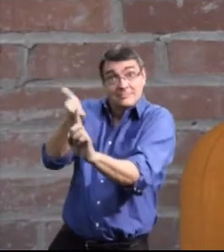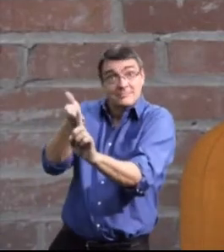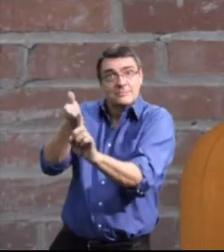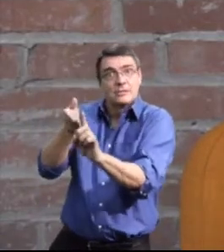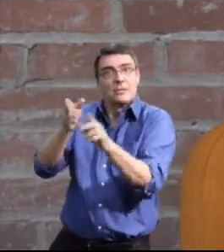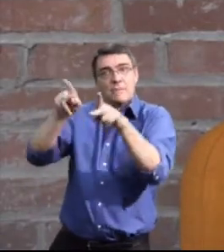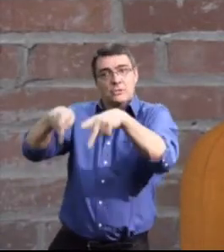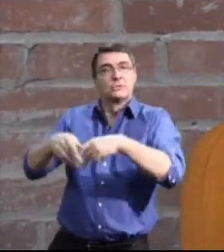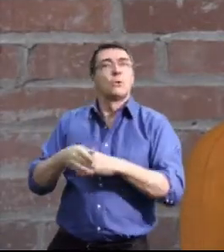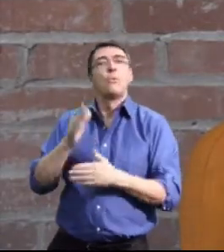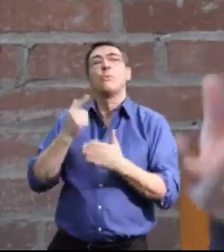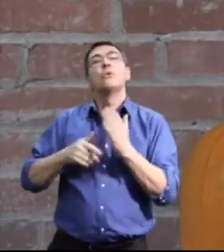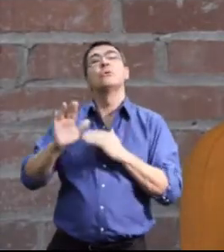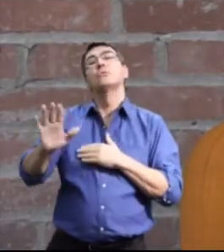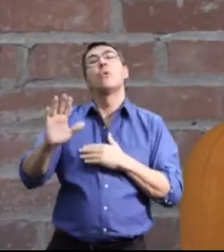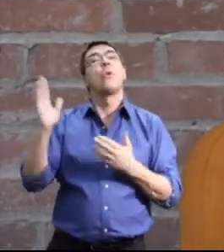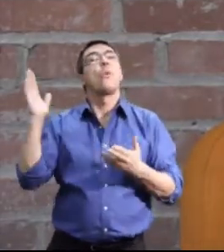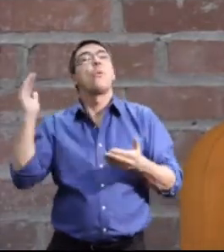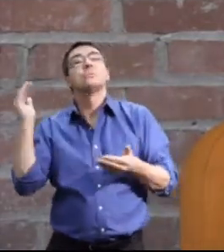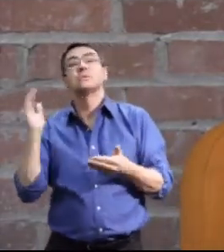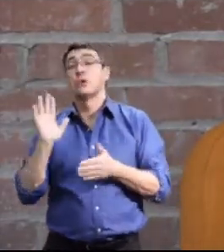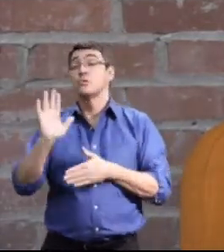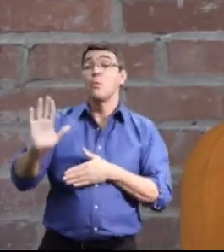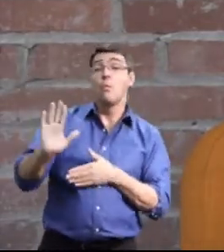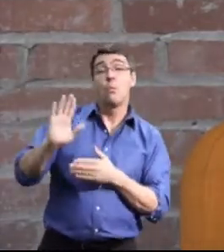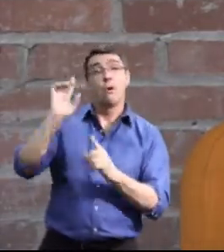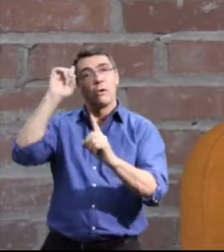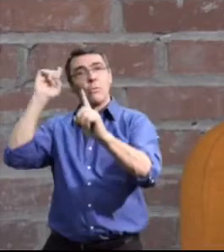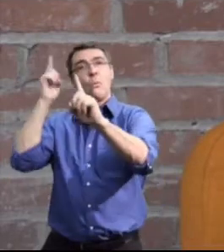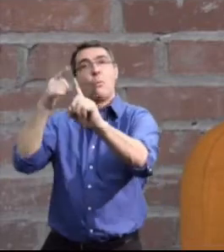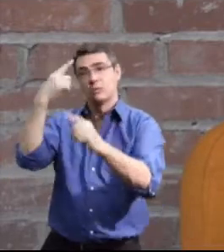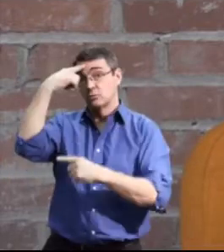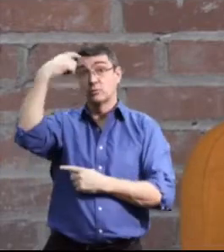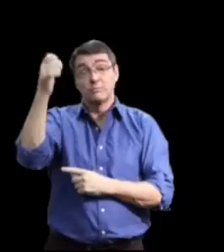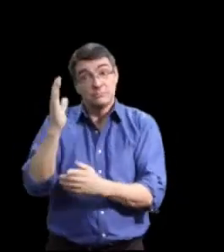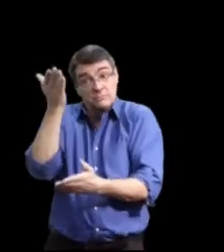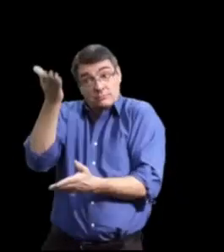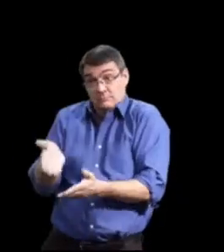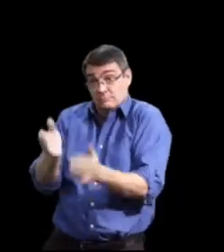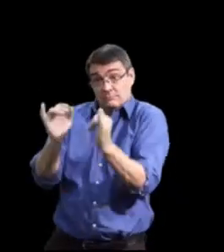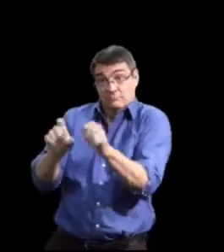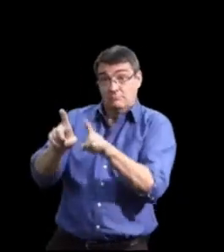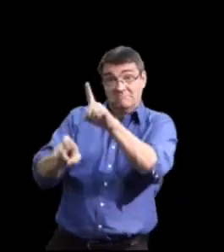person and what are their hopes, goals, needs and dreams.